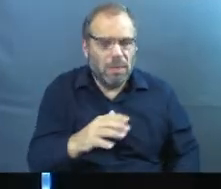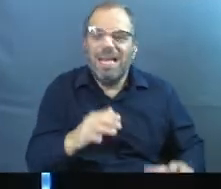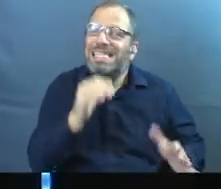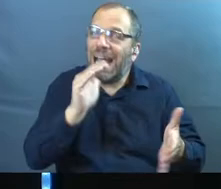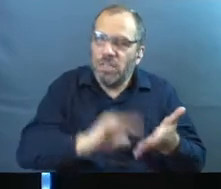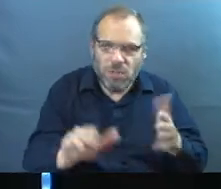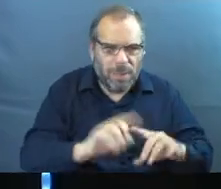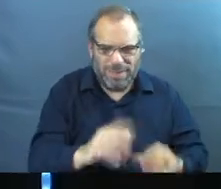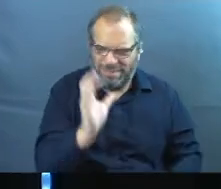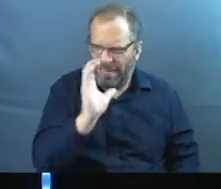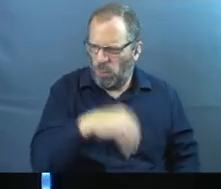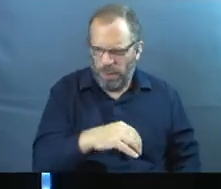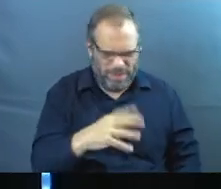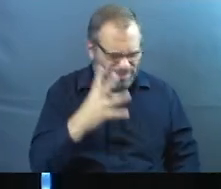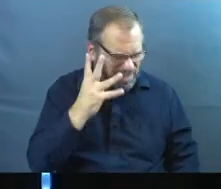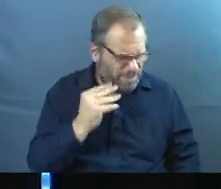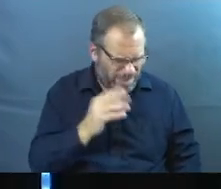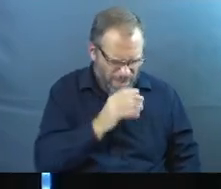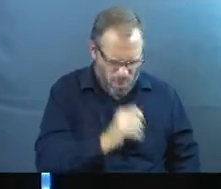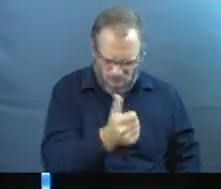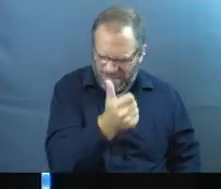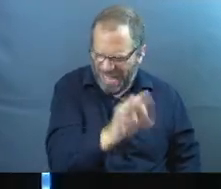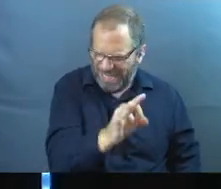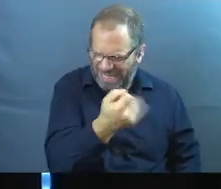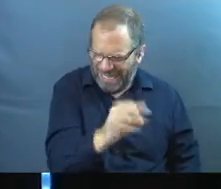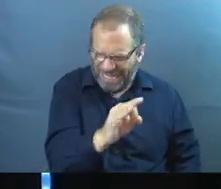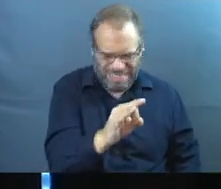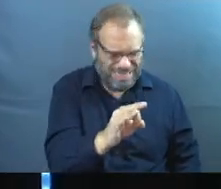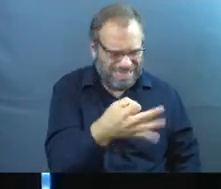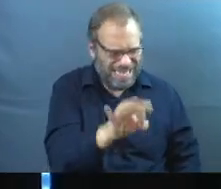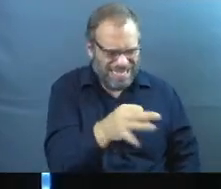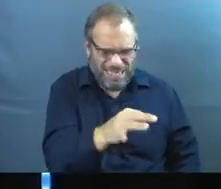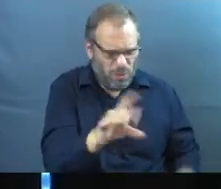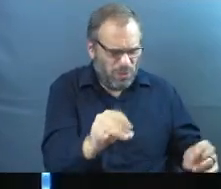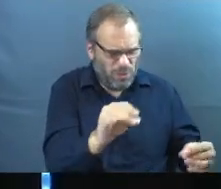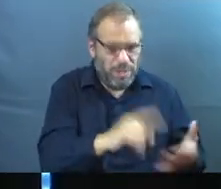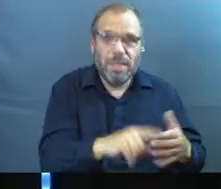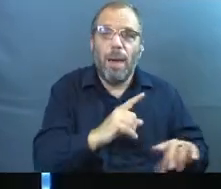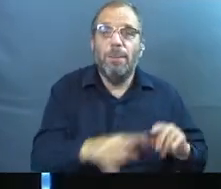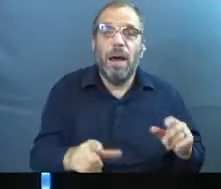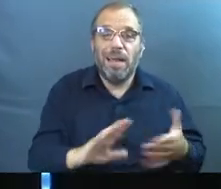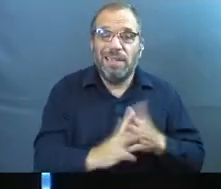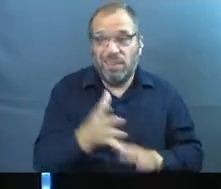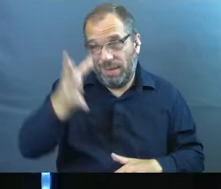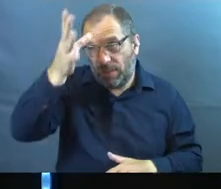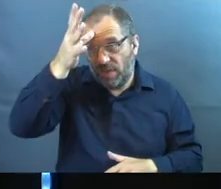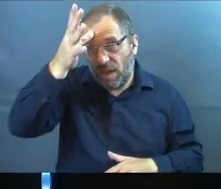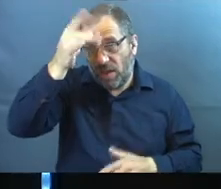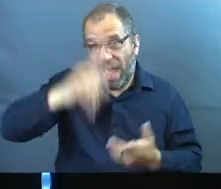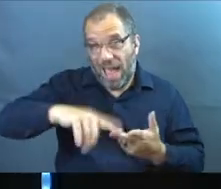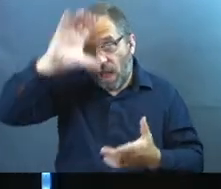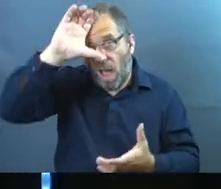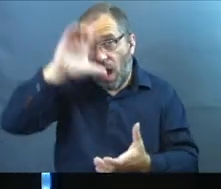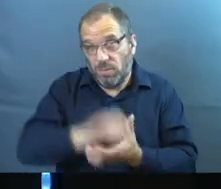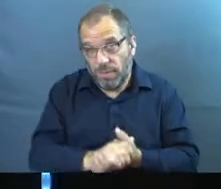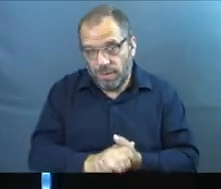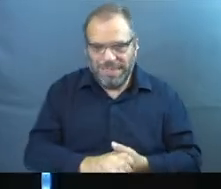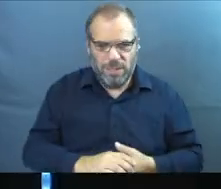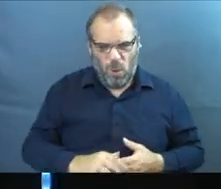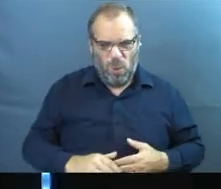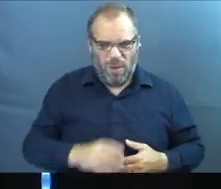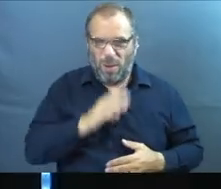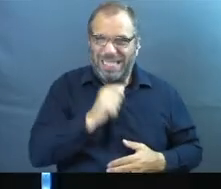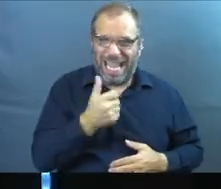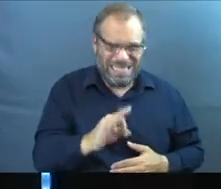not an excuse, but a weird space of like, I'm 19, and this is what 19-year-olds do, but also I just became a father and a husband, right? So I was in this